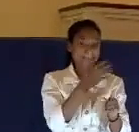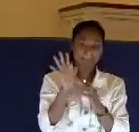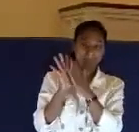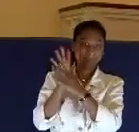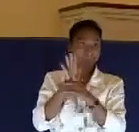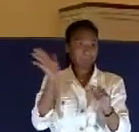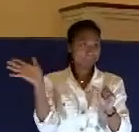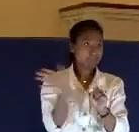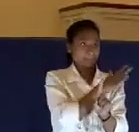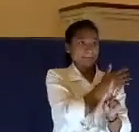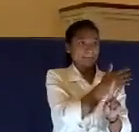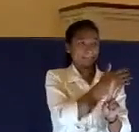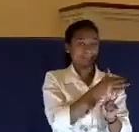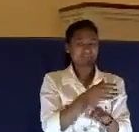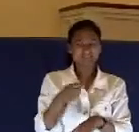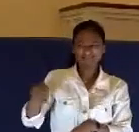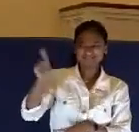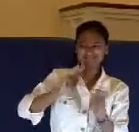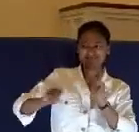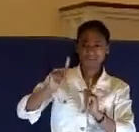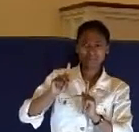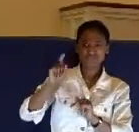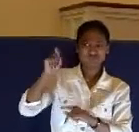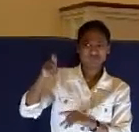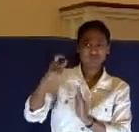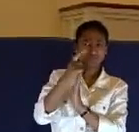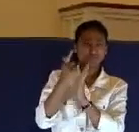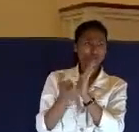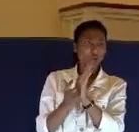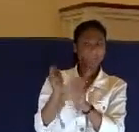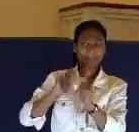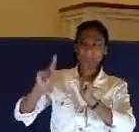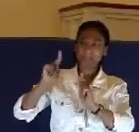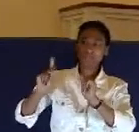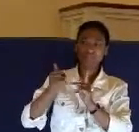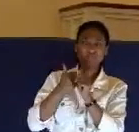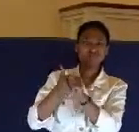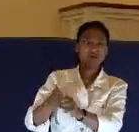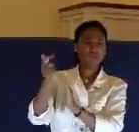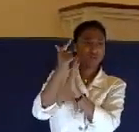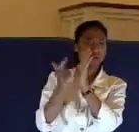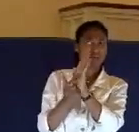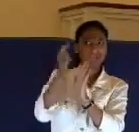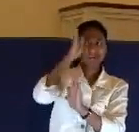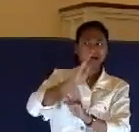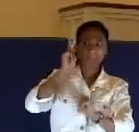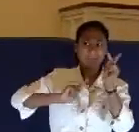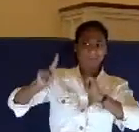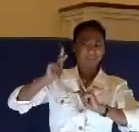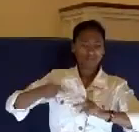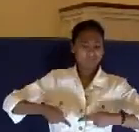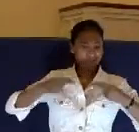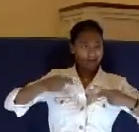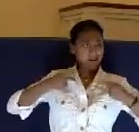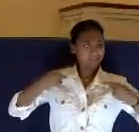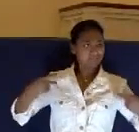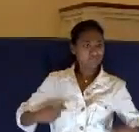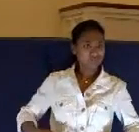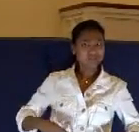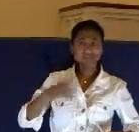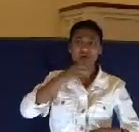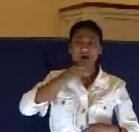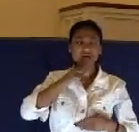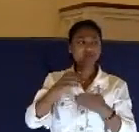So these men who were supposed to be men of the law, men of God, high priests, elders,